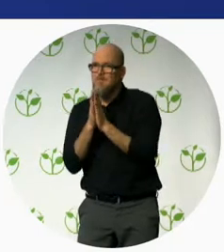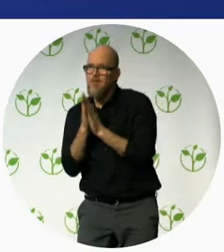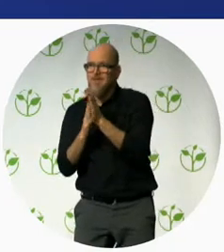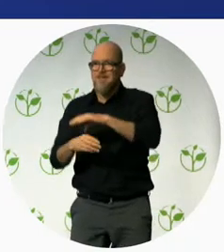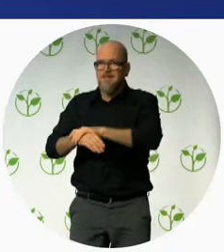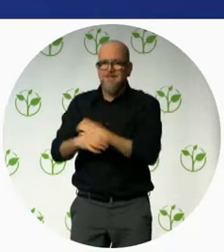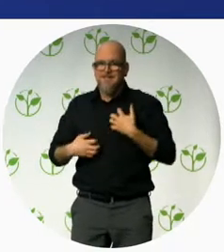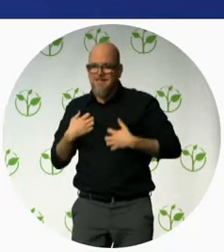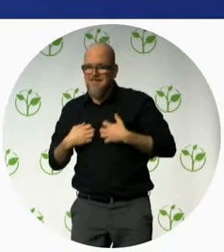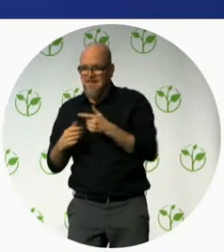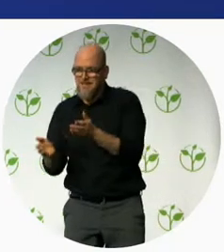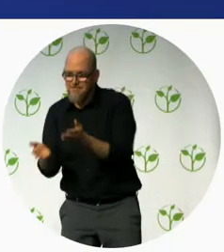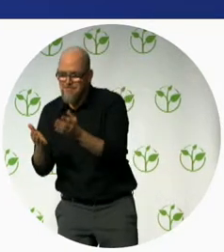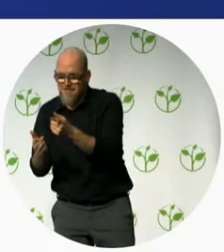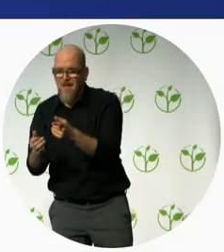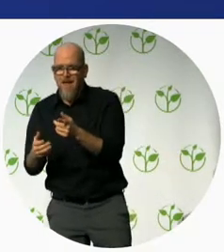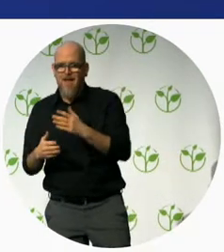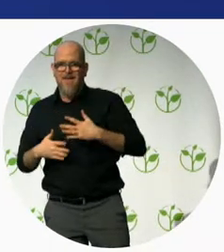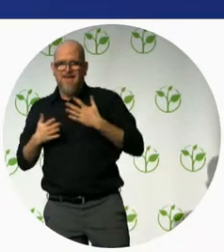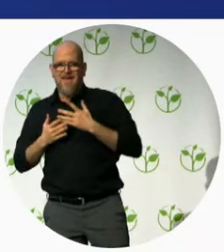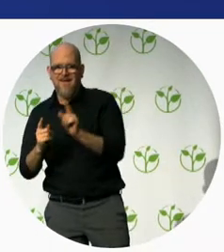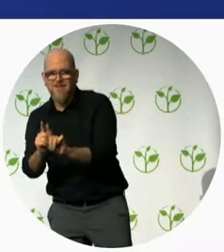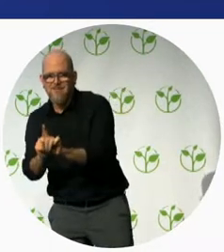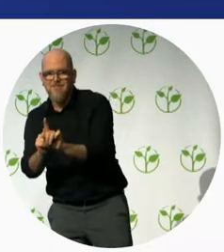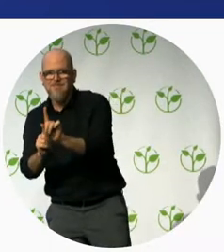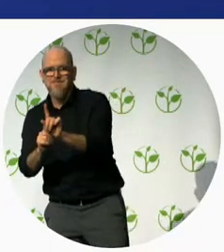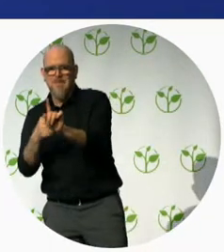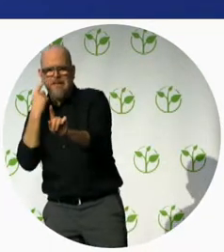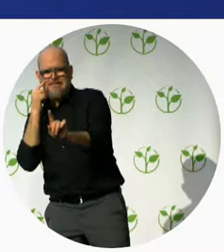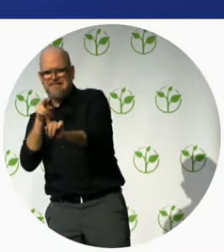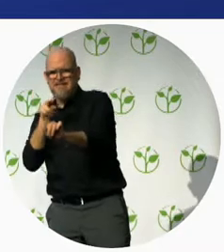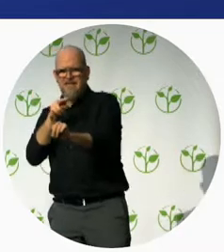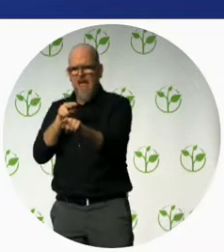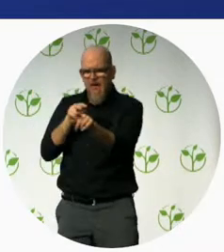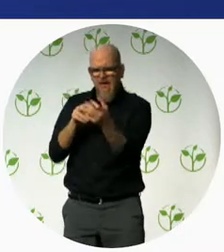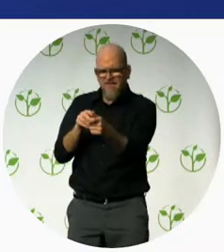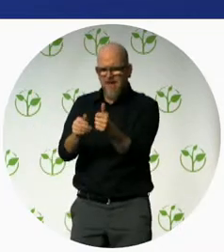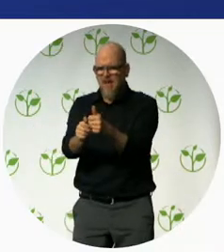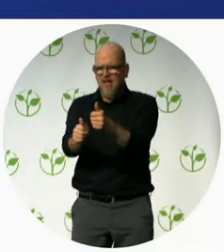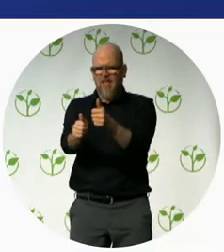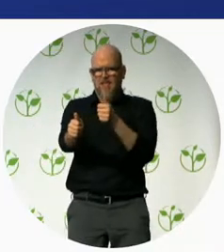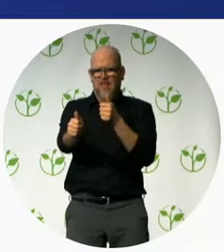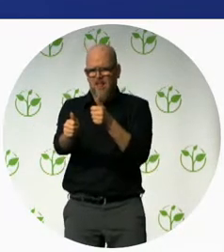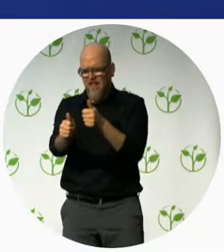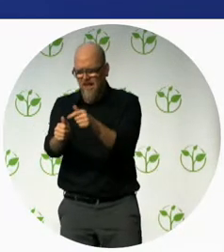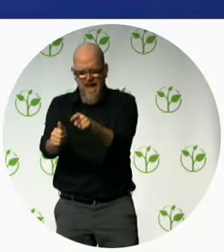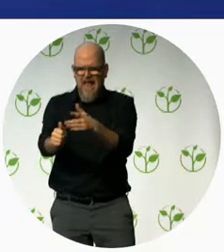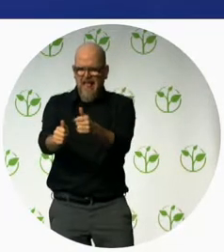health to health professionals as early as possible as the developmental delay is identified